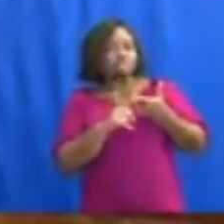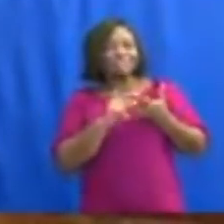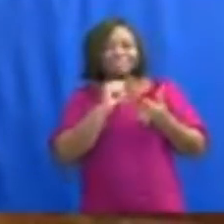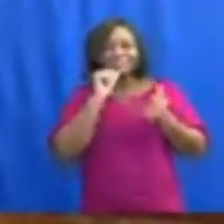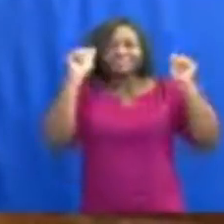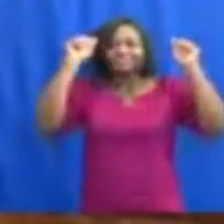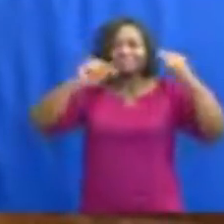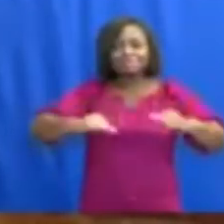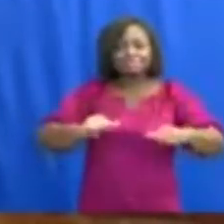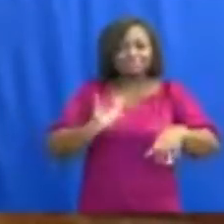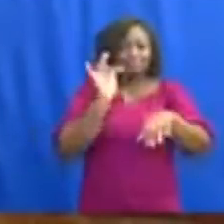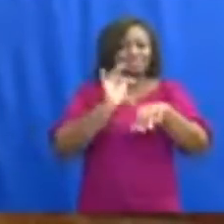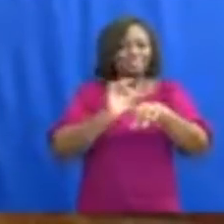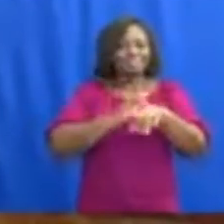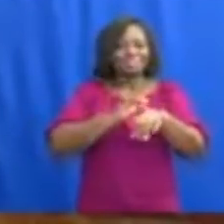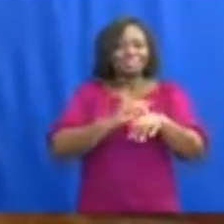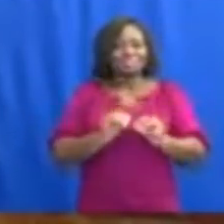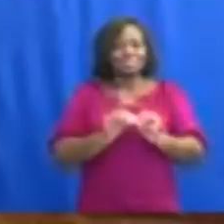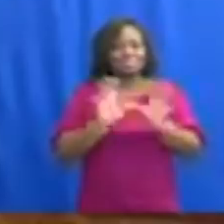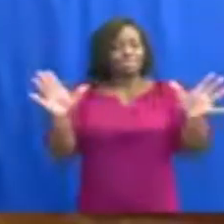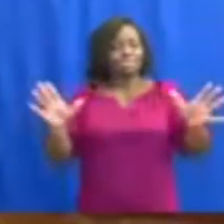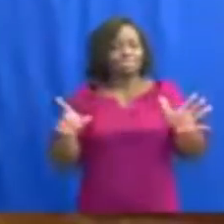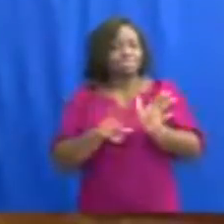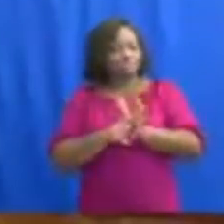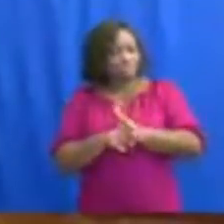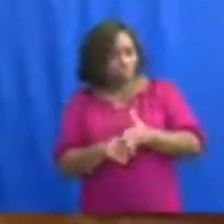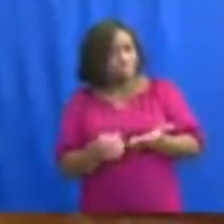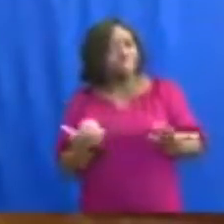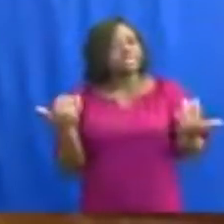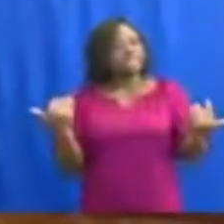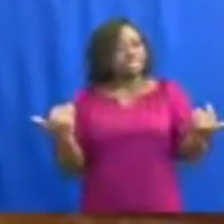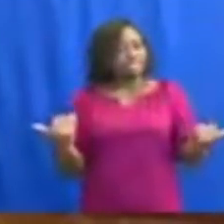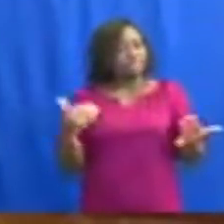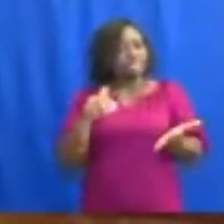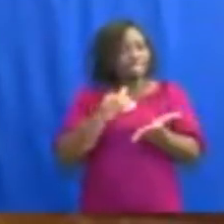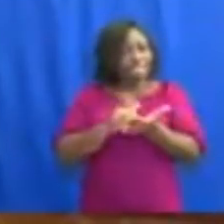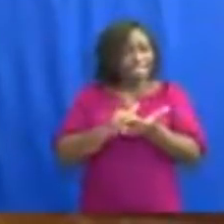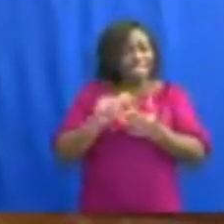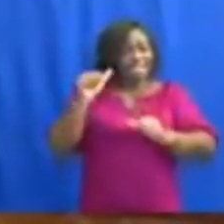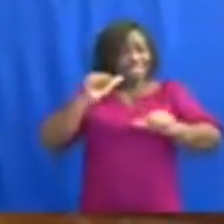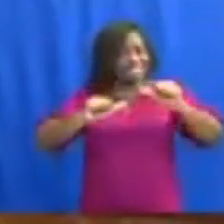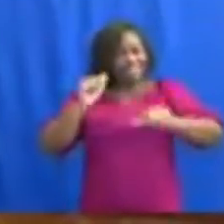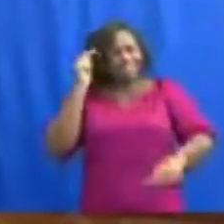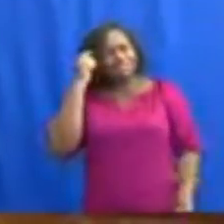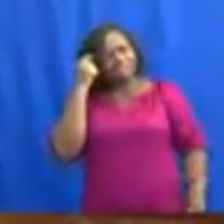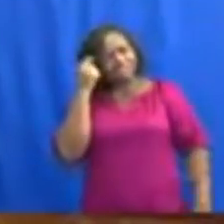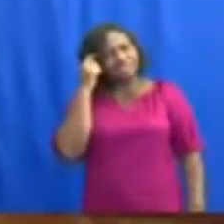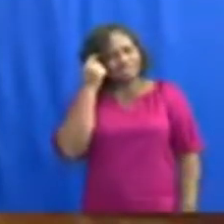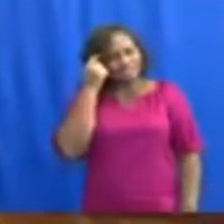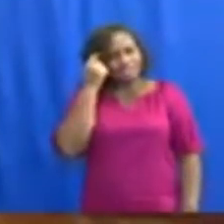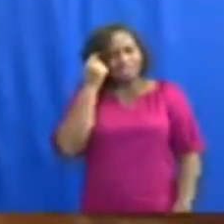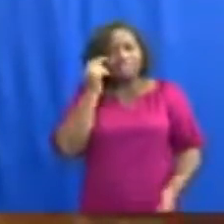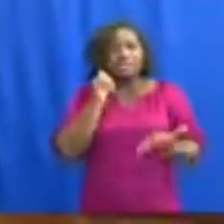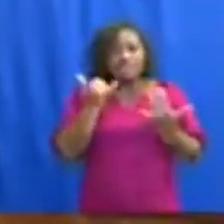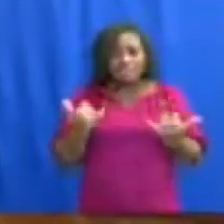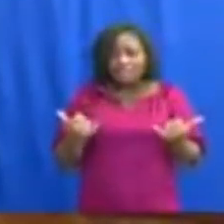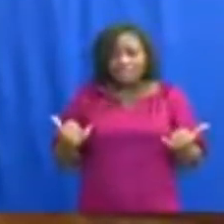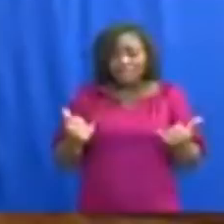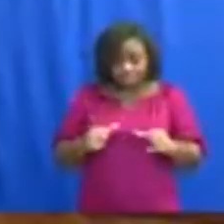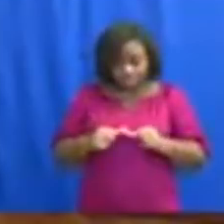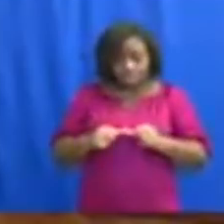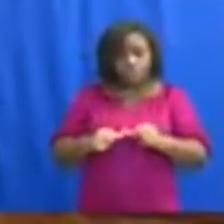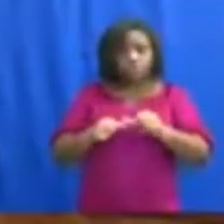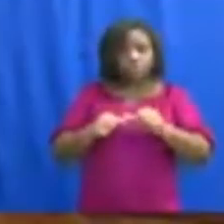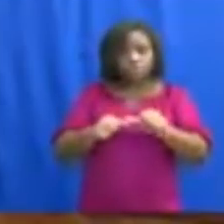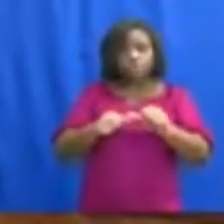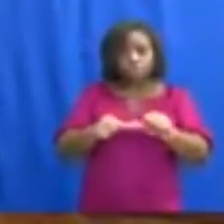of infecting others. Initially, the scientific thinking was that as long as you continue to